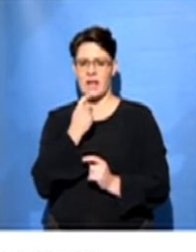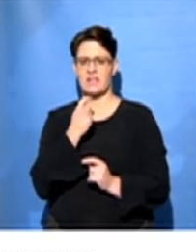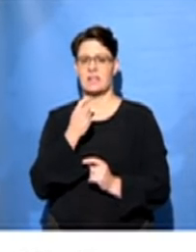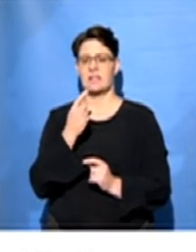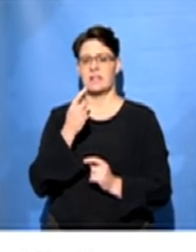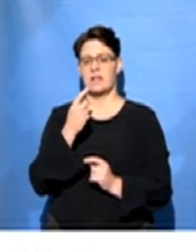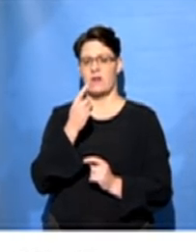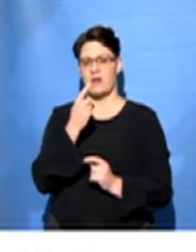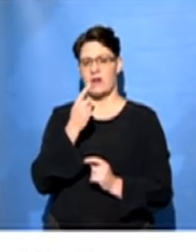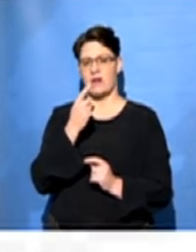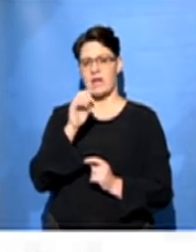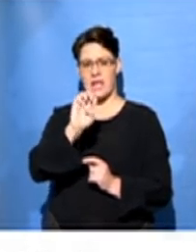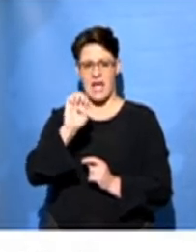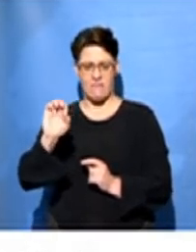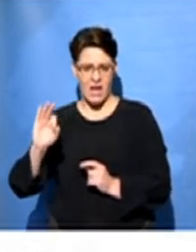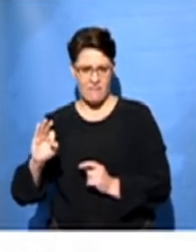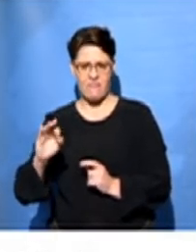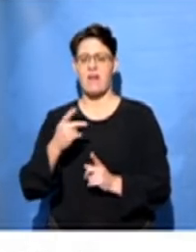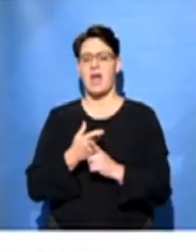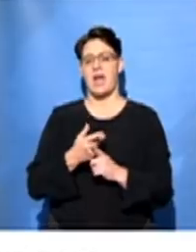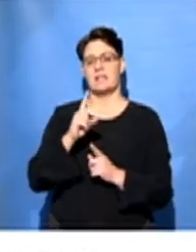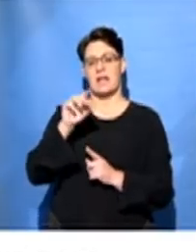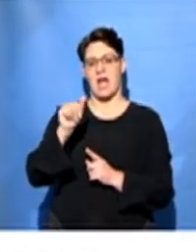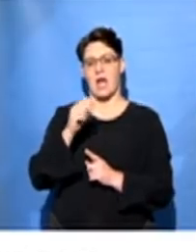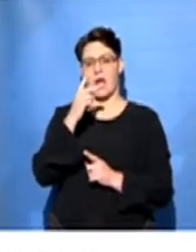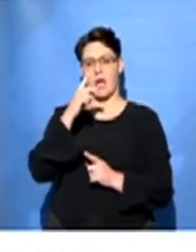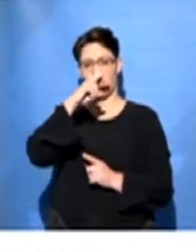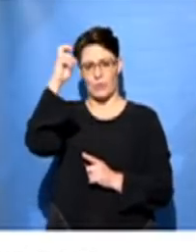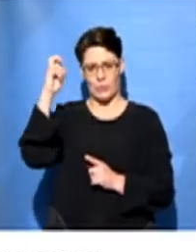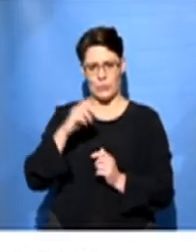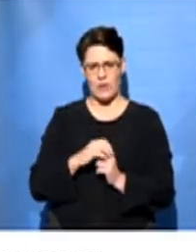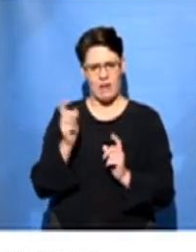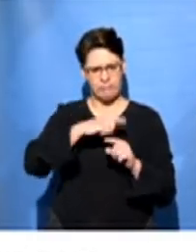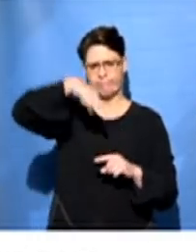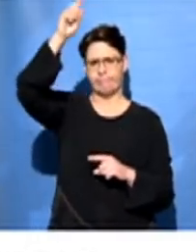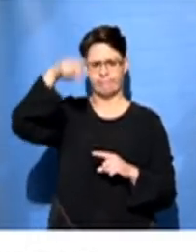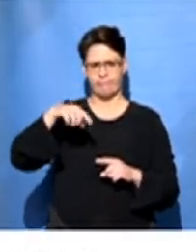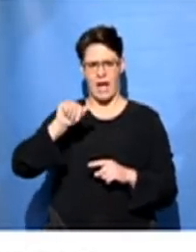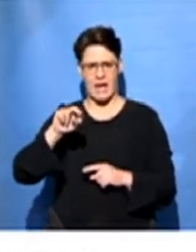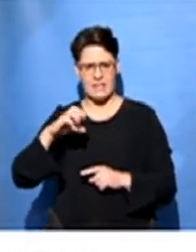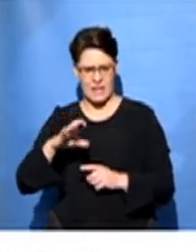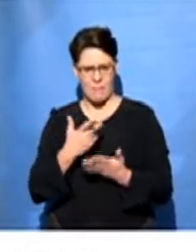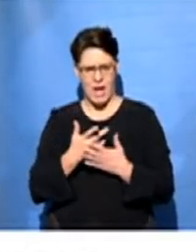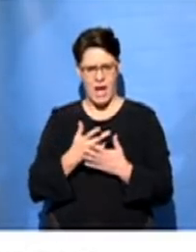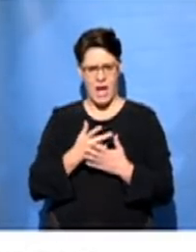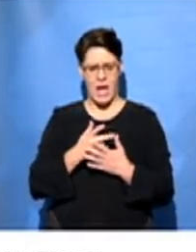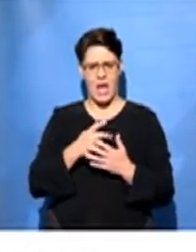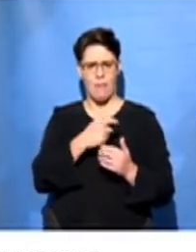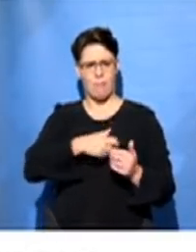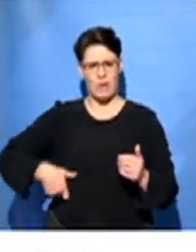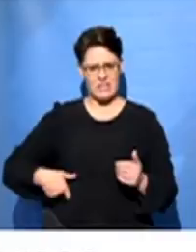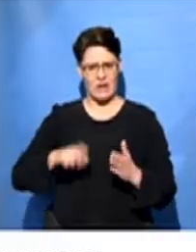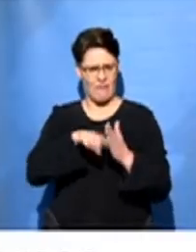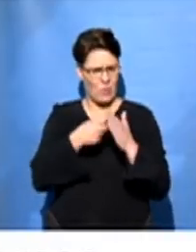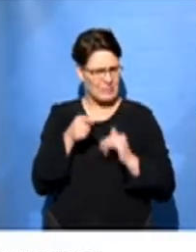yeah. So 11 o'clock, something was happening, the spike to the ANC. Could that have been the president voting or something? Yeah, we